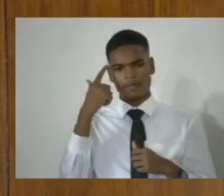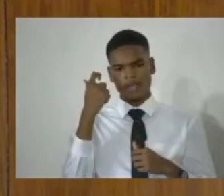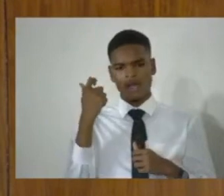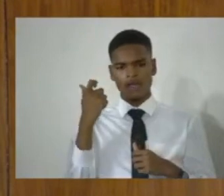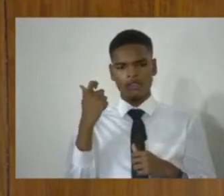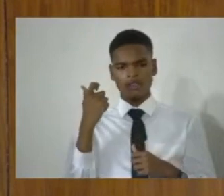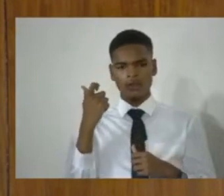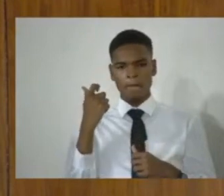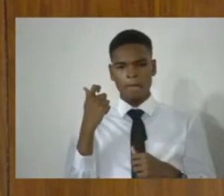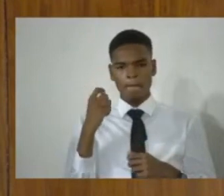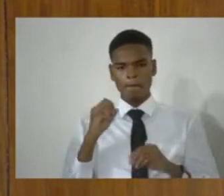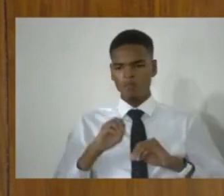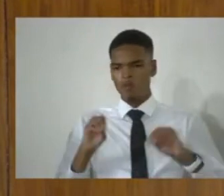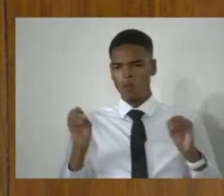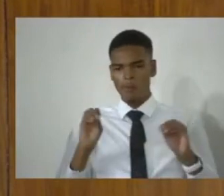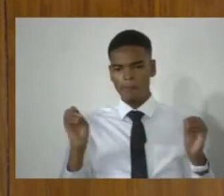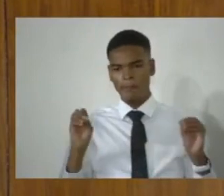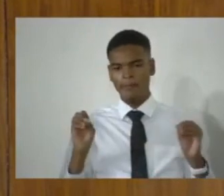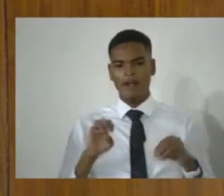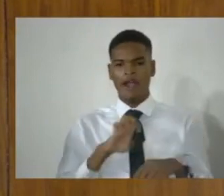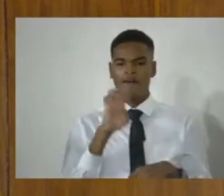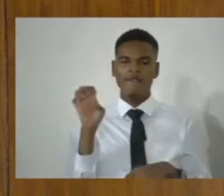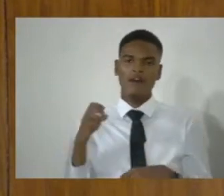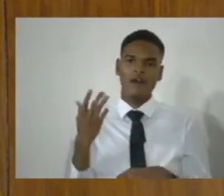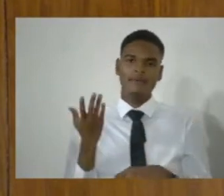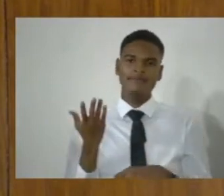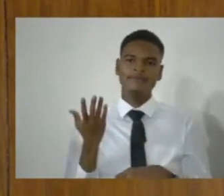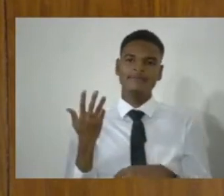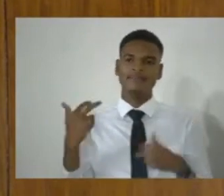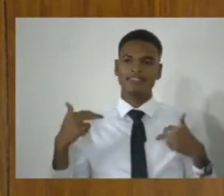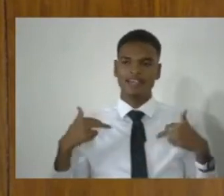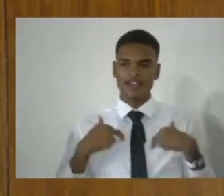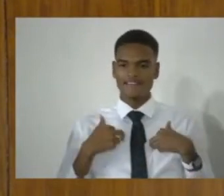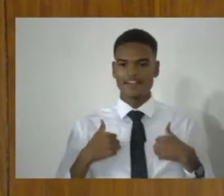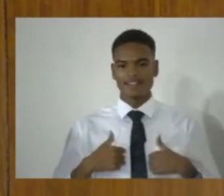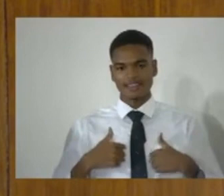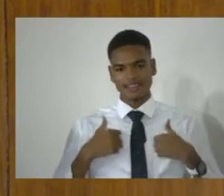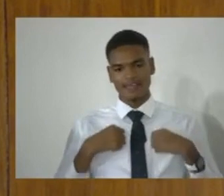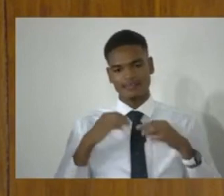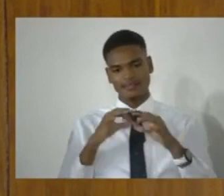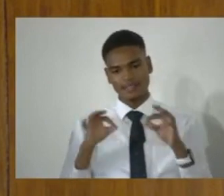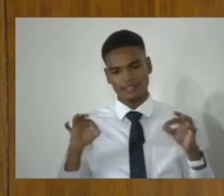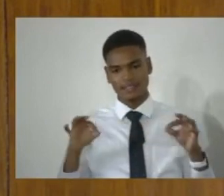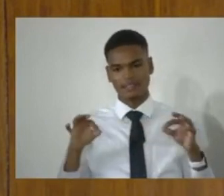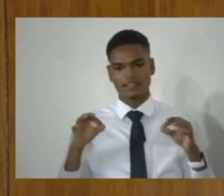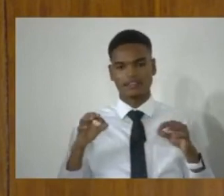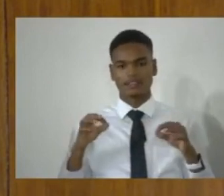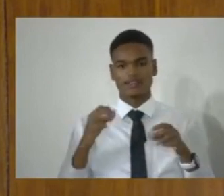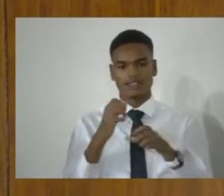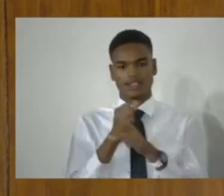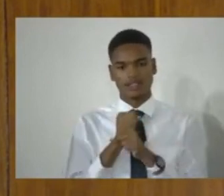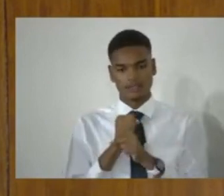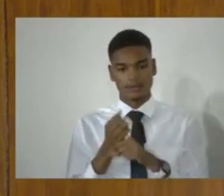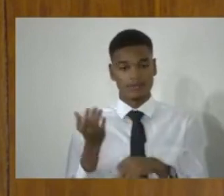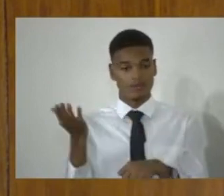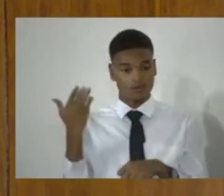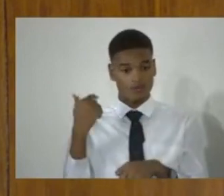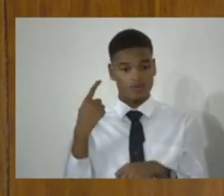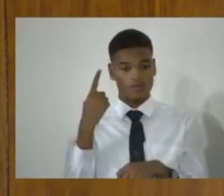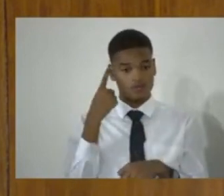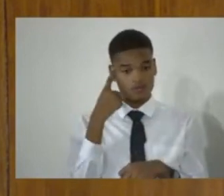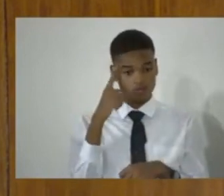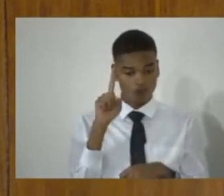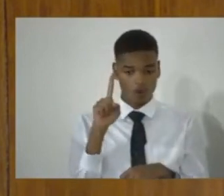because nobody has ever had a life sentence imposed on them before for illegal